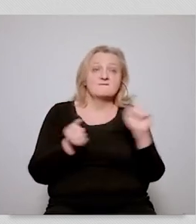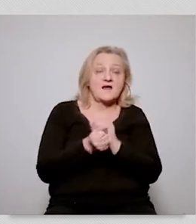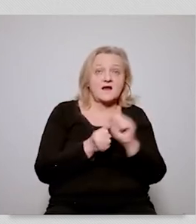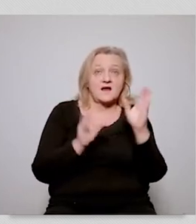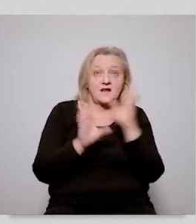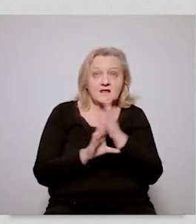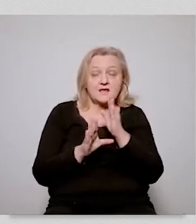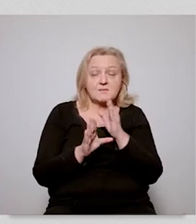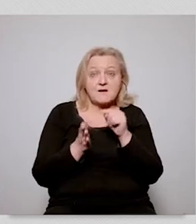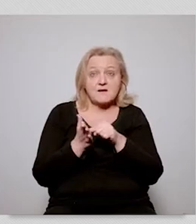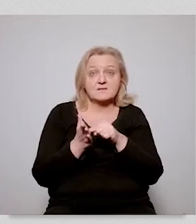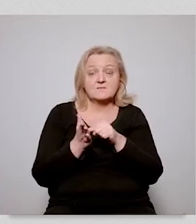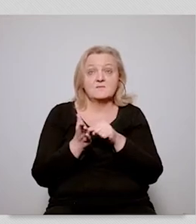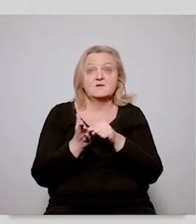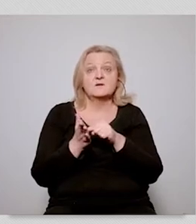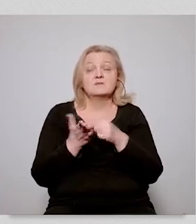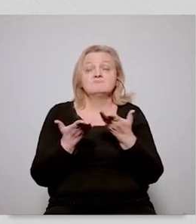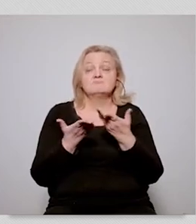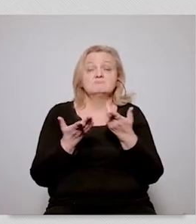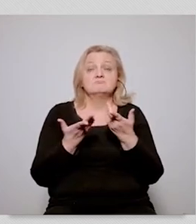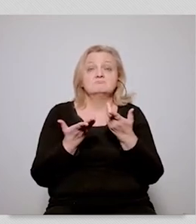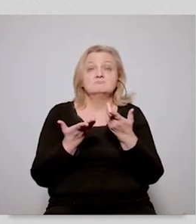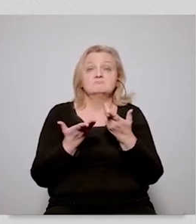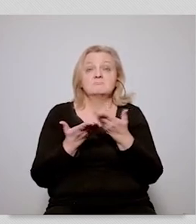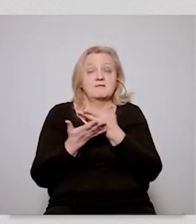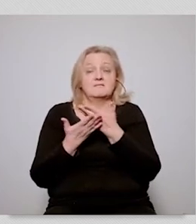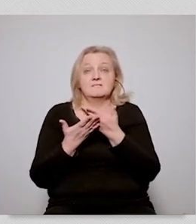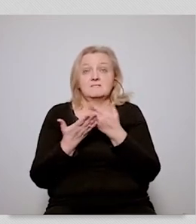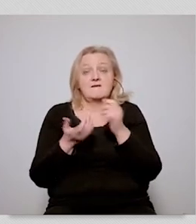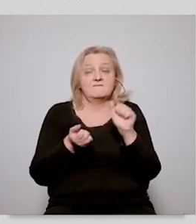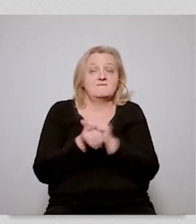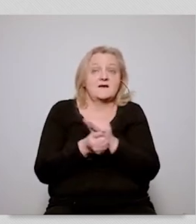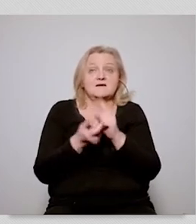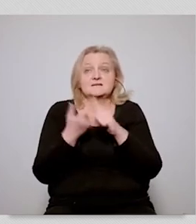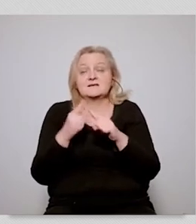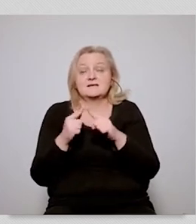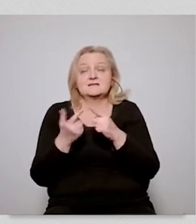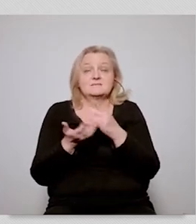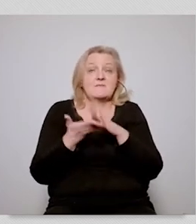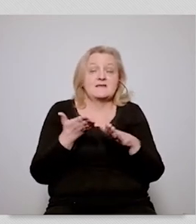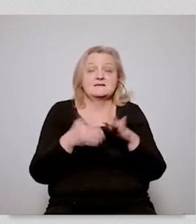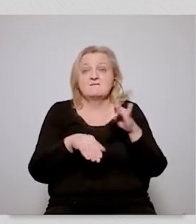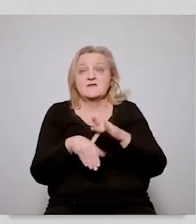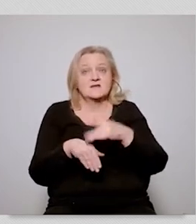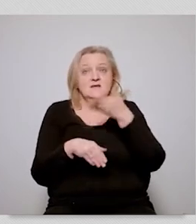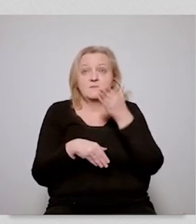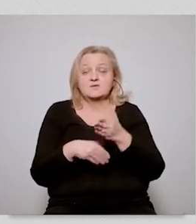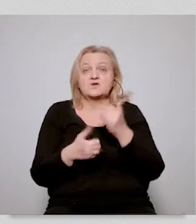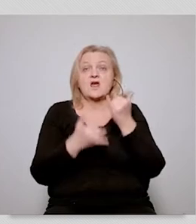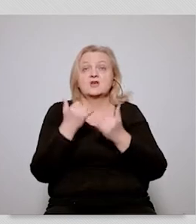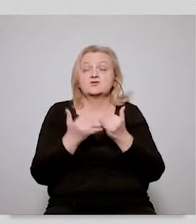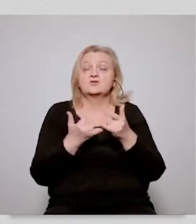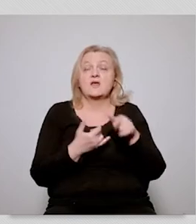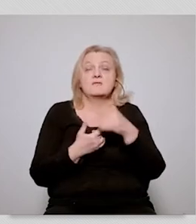many different things he says you cannot fight for climate if there is no social justice or in other words